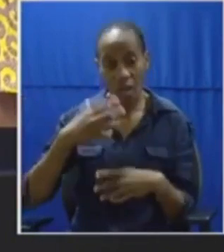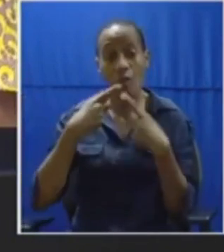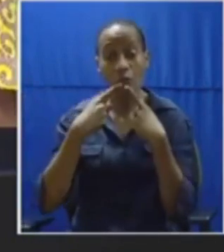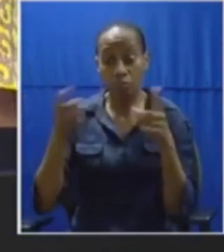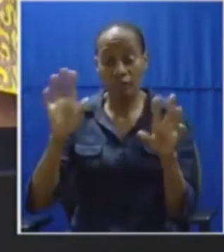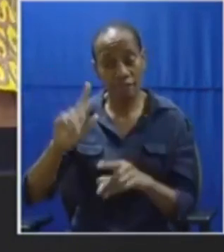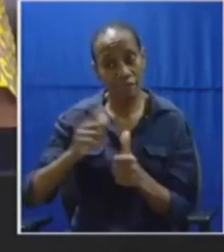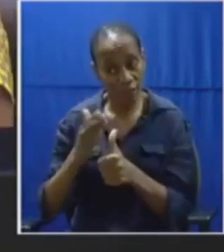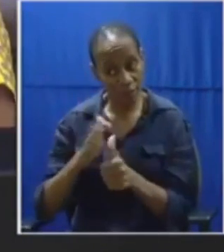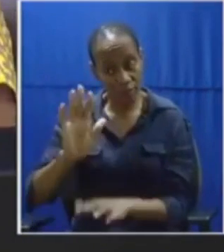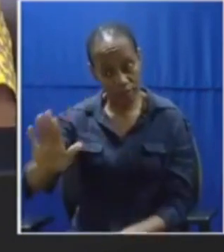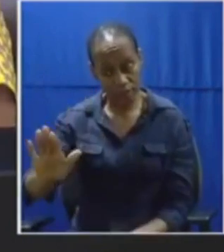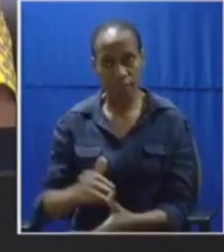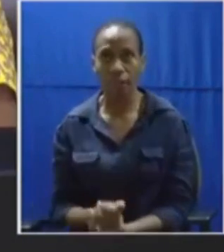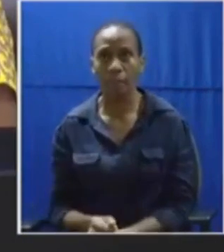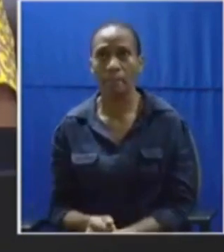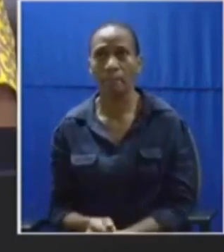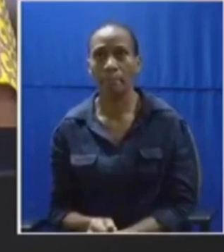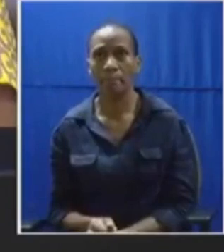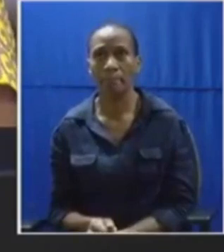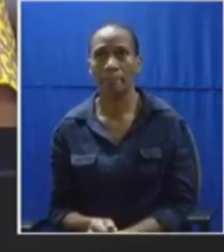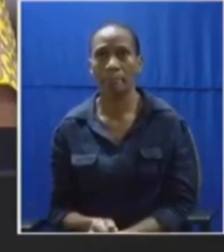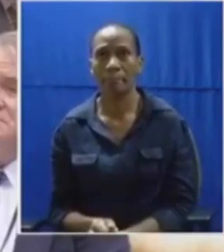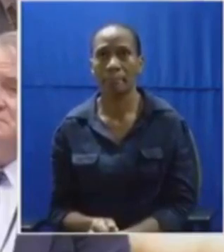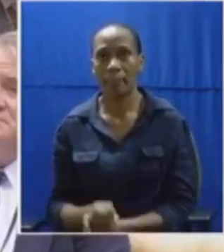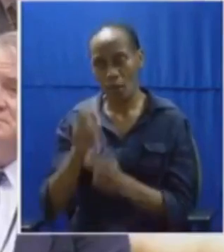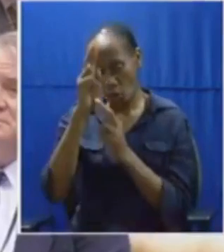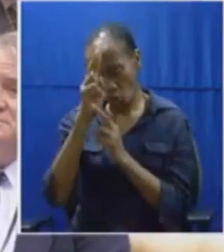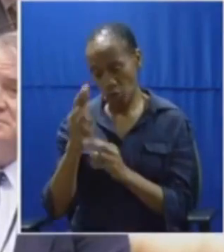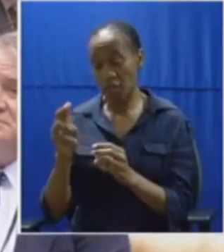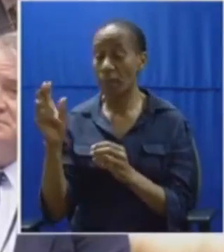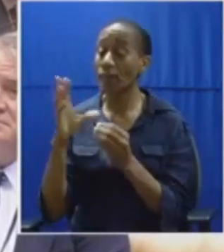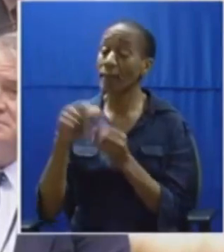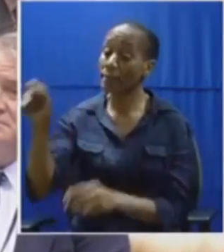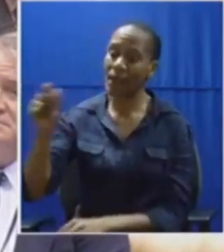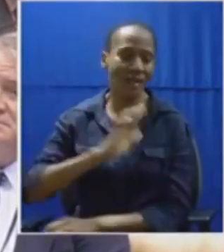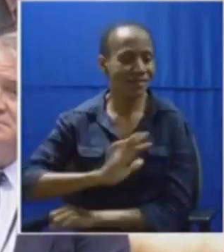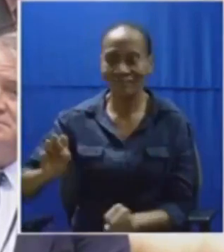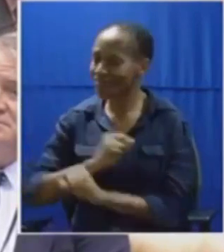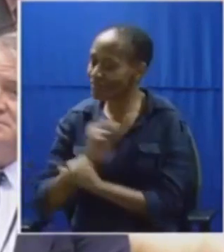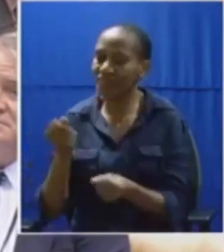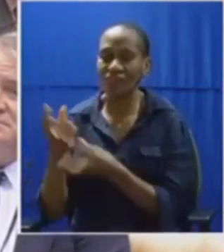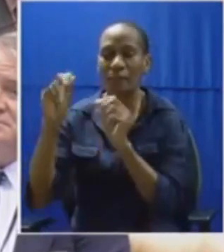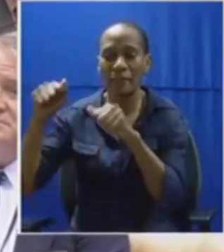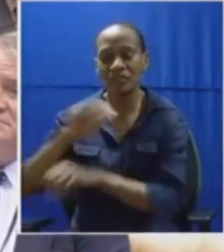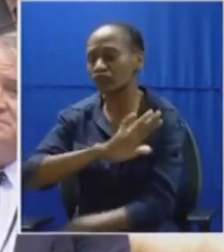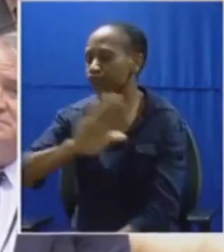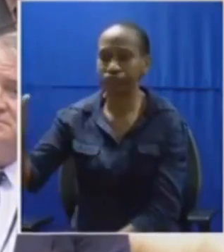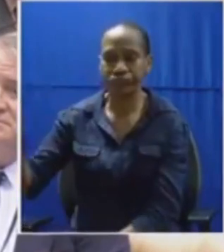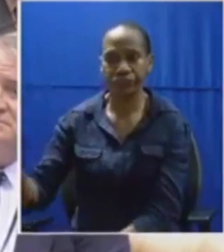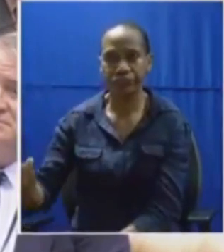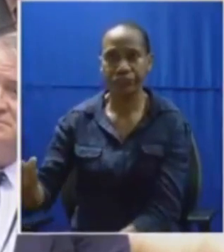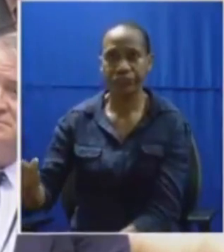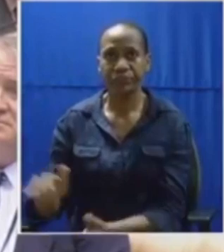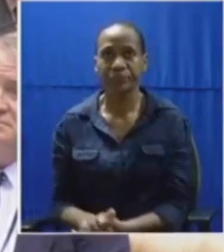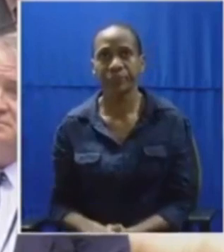point of order. The procedure of this House is that he Honourable Shibambo, I did not recognize you. You but he is just standing up